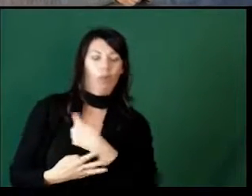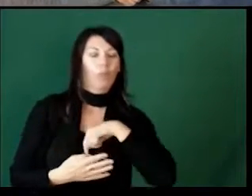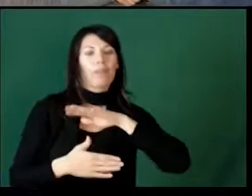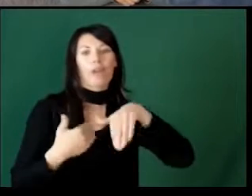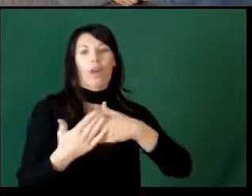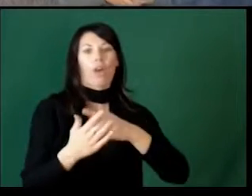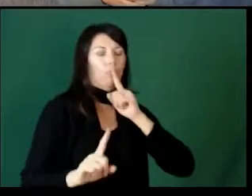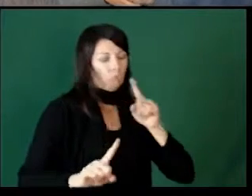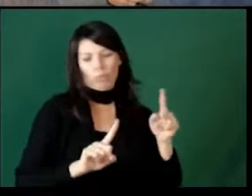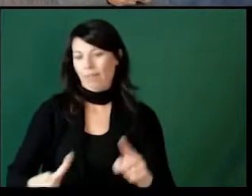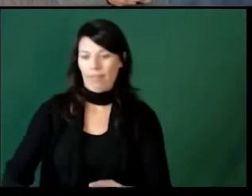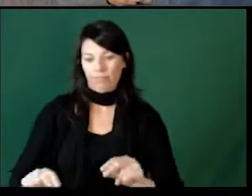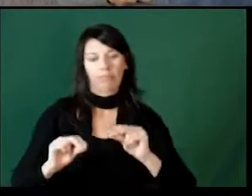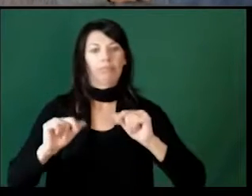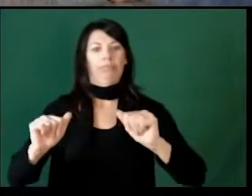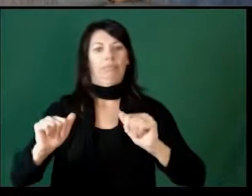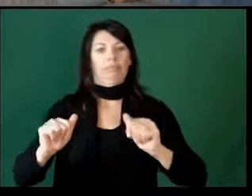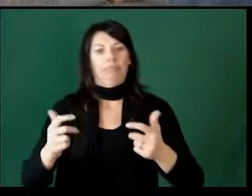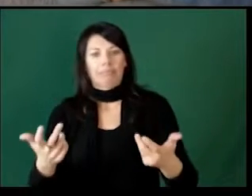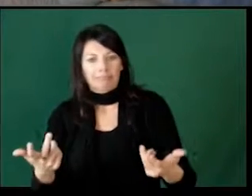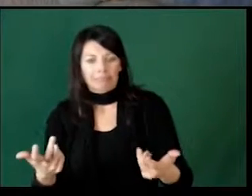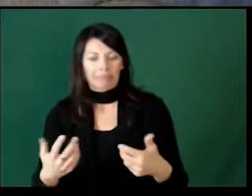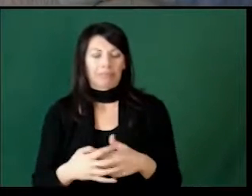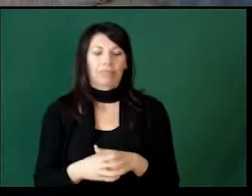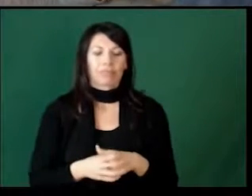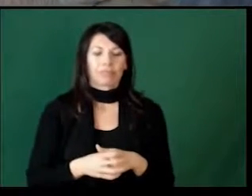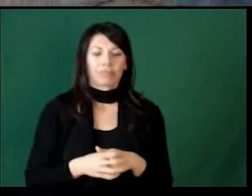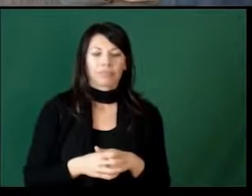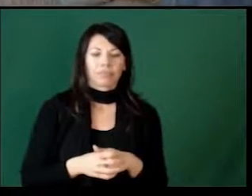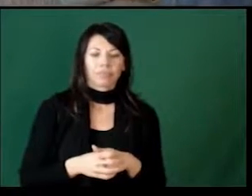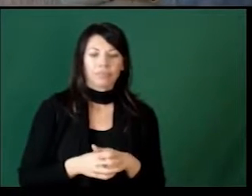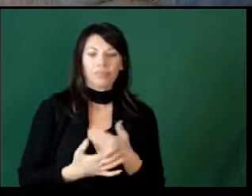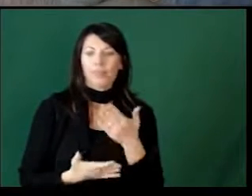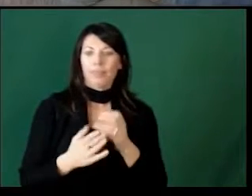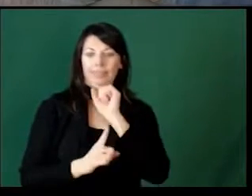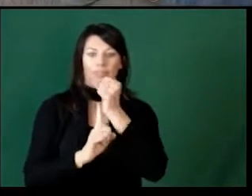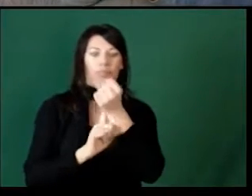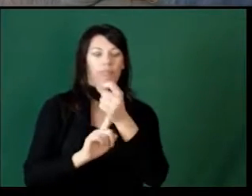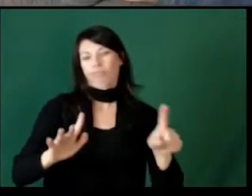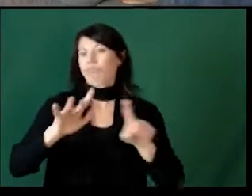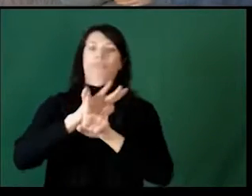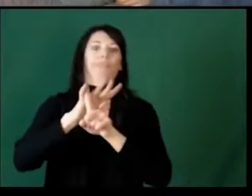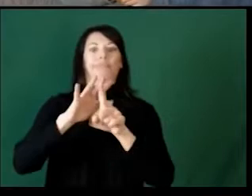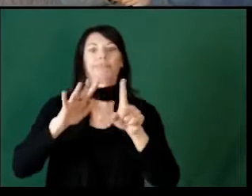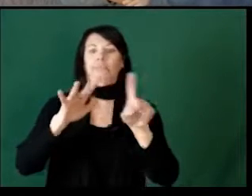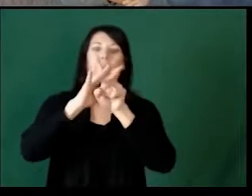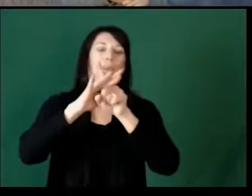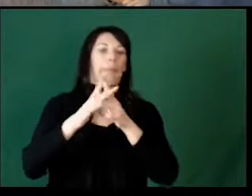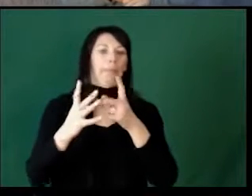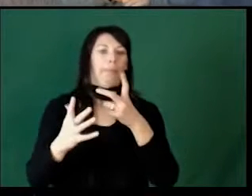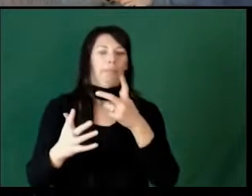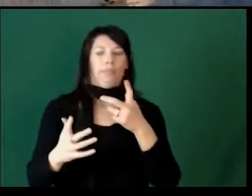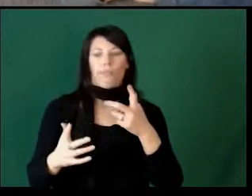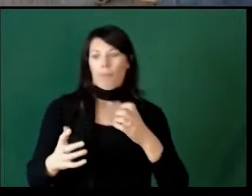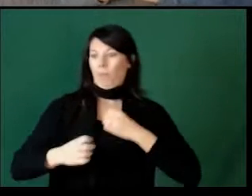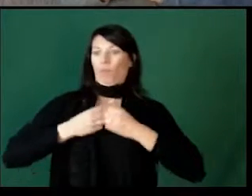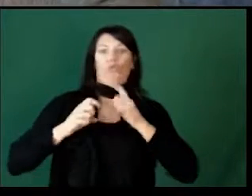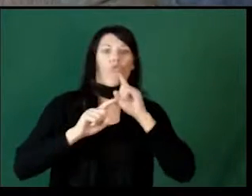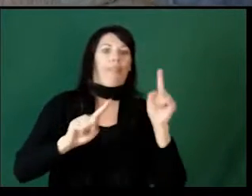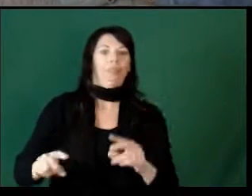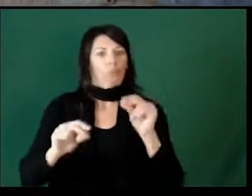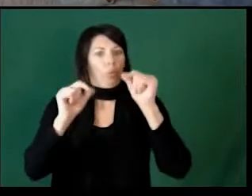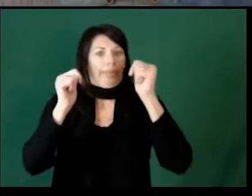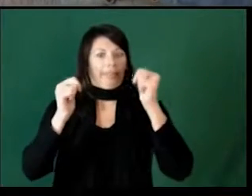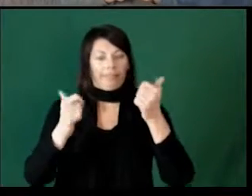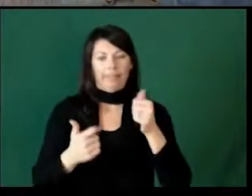of the above. We've all reacted in ways in situations that have happened because it's just an